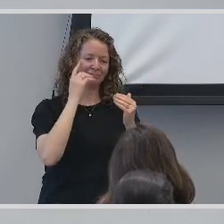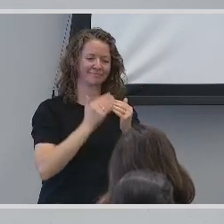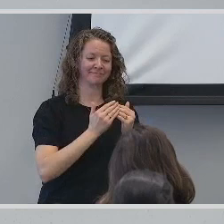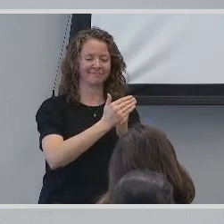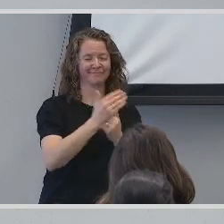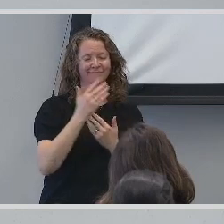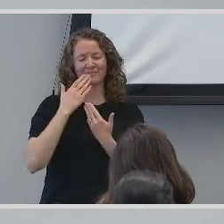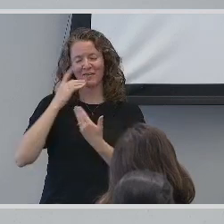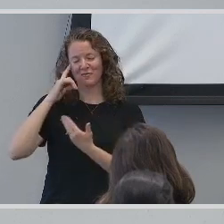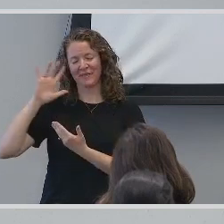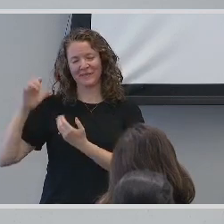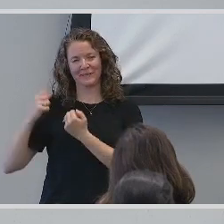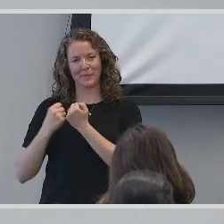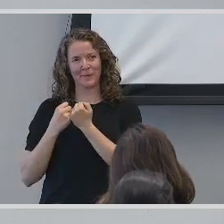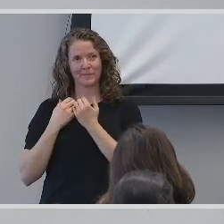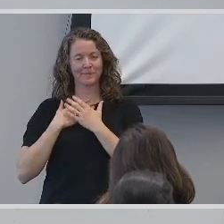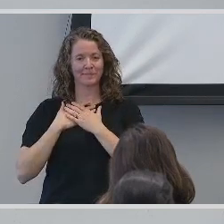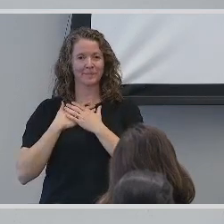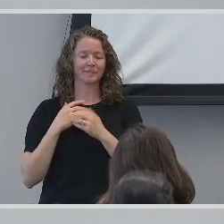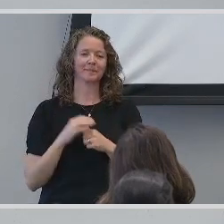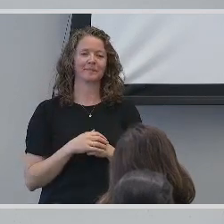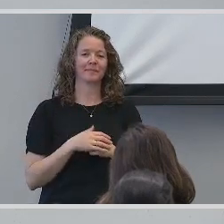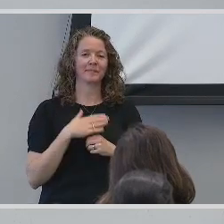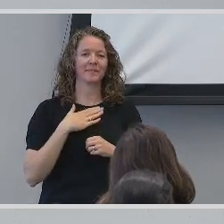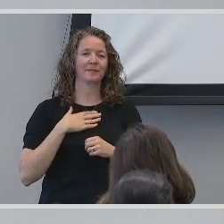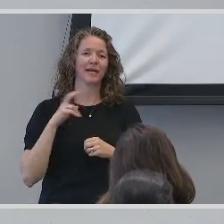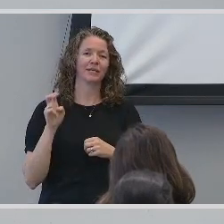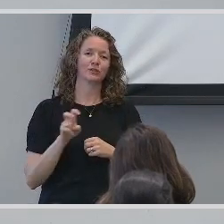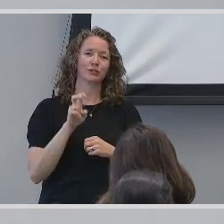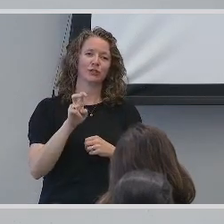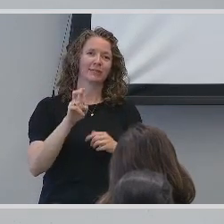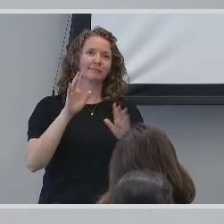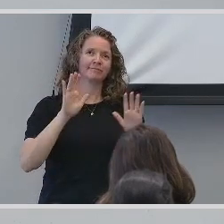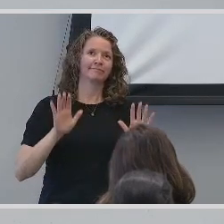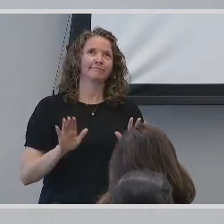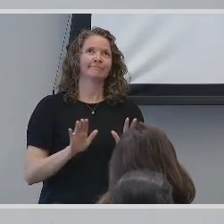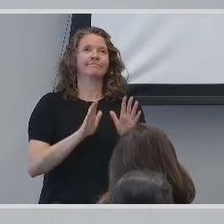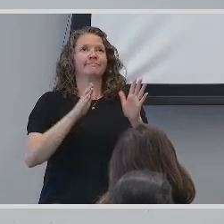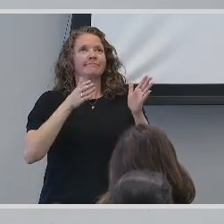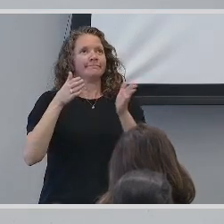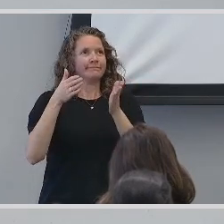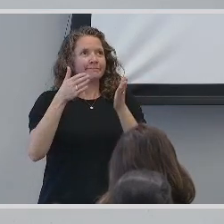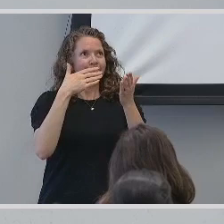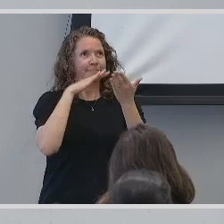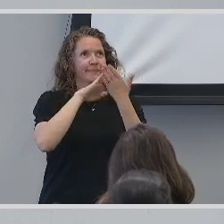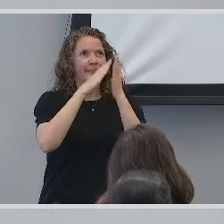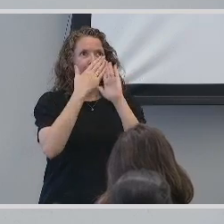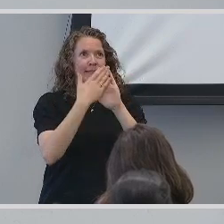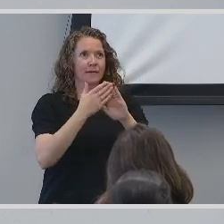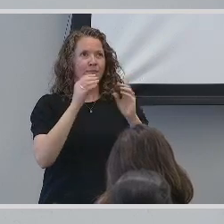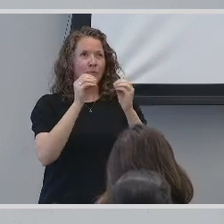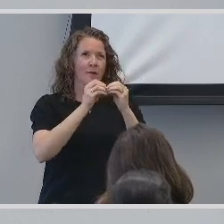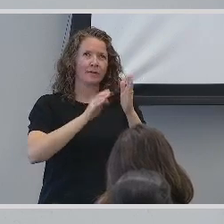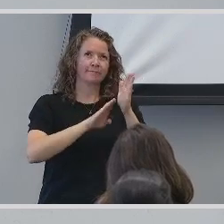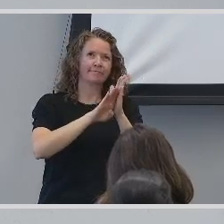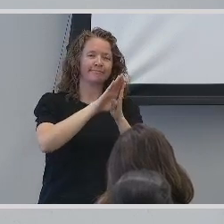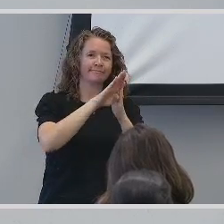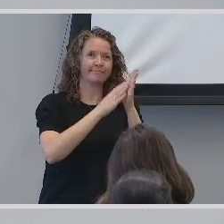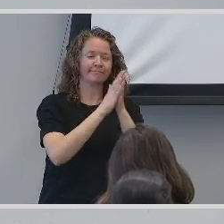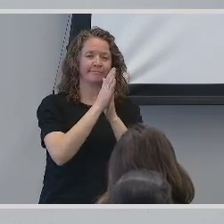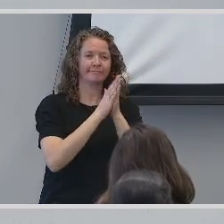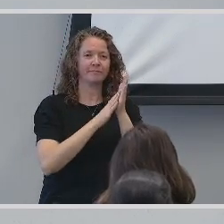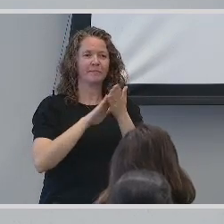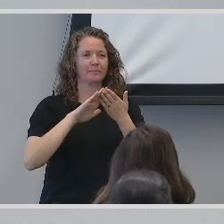support. My educational journey continued as I pursued a graduate degree in teaching sign language as a foreign language in